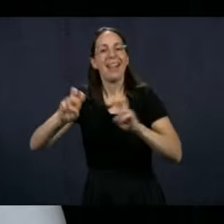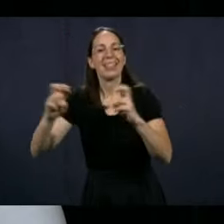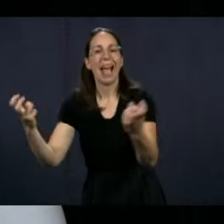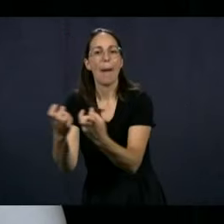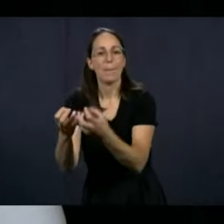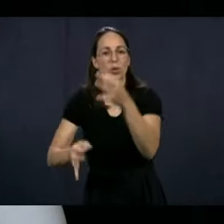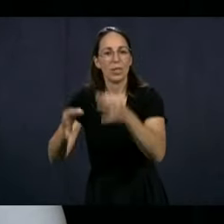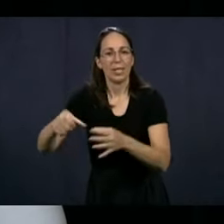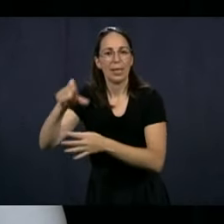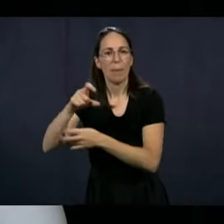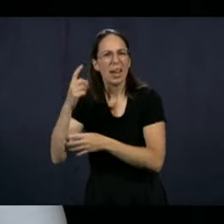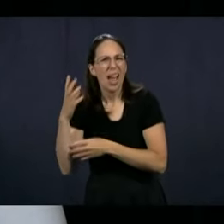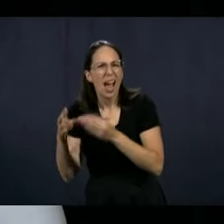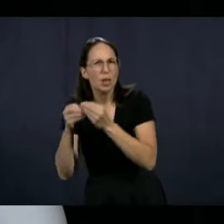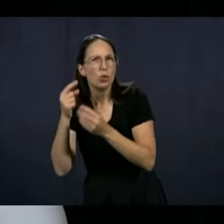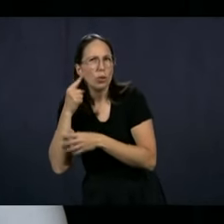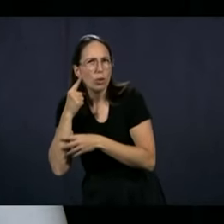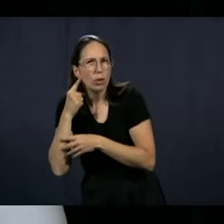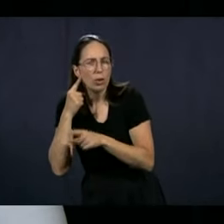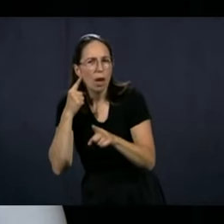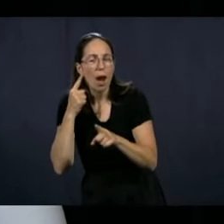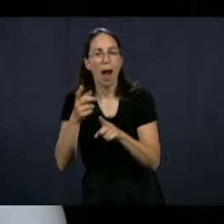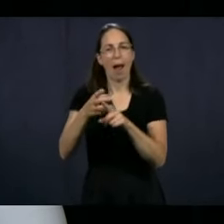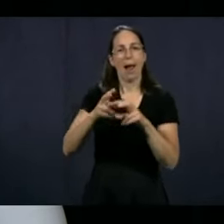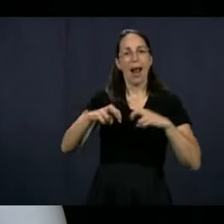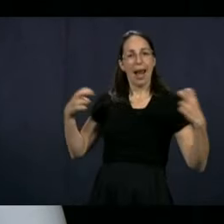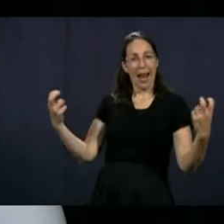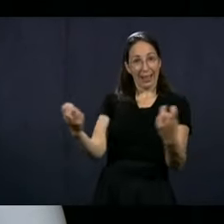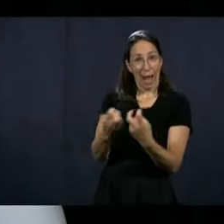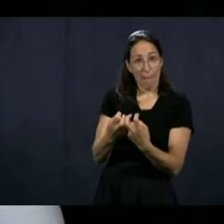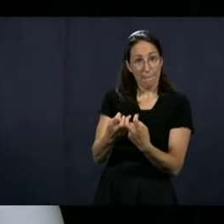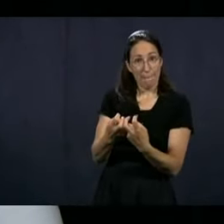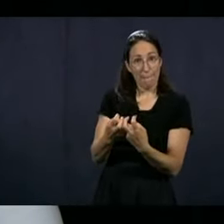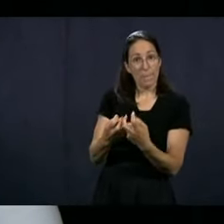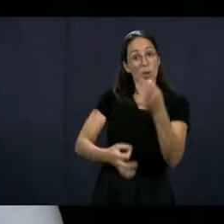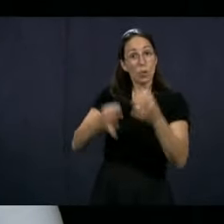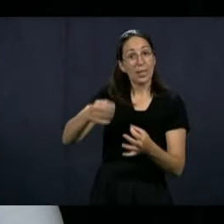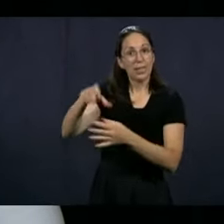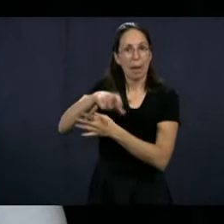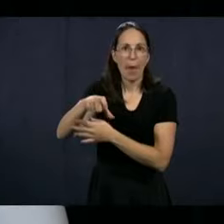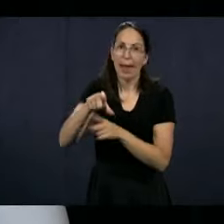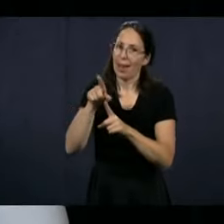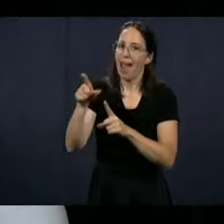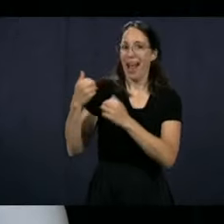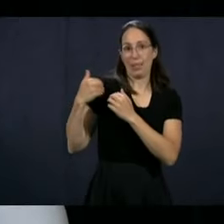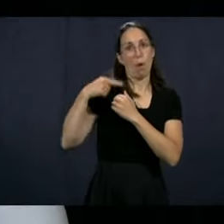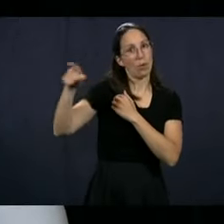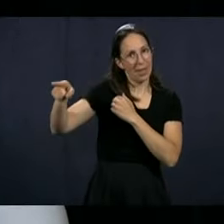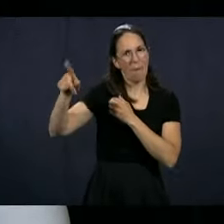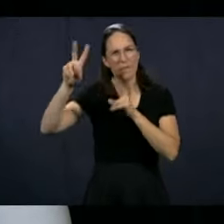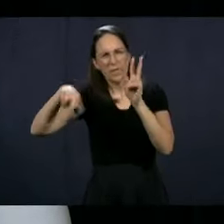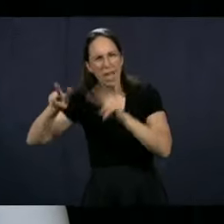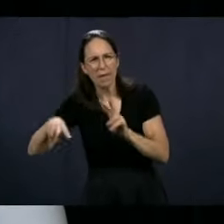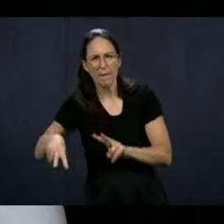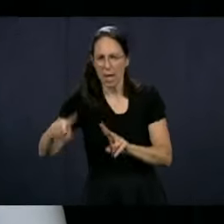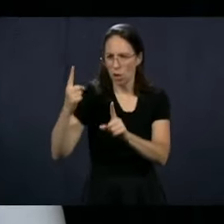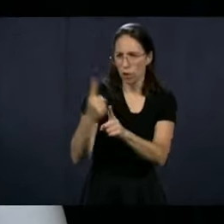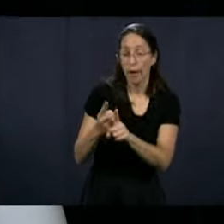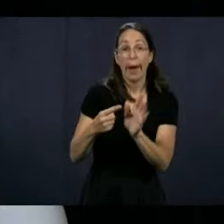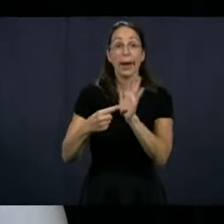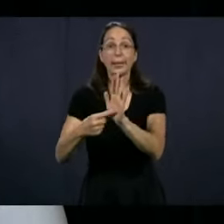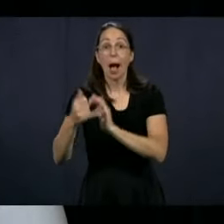And the justice table is part of, is going to be part of its mandate. So